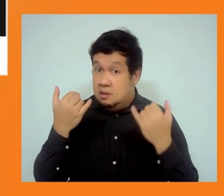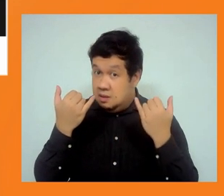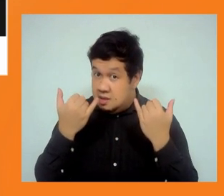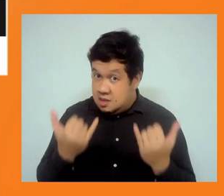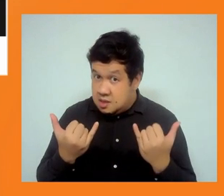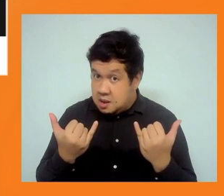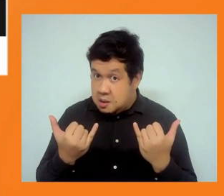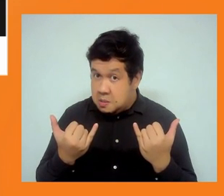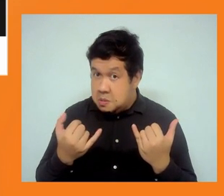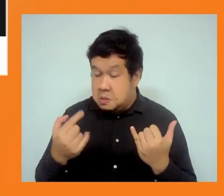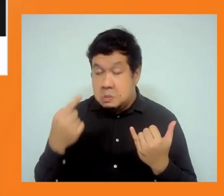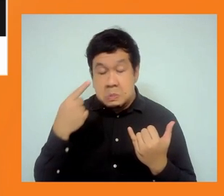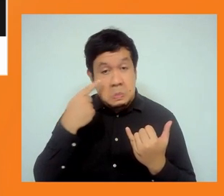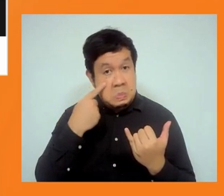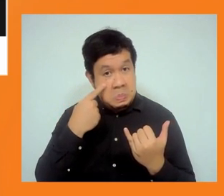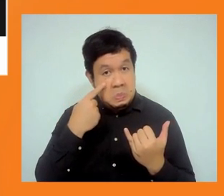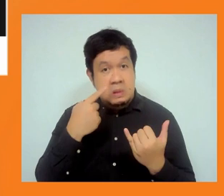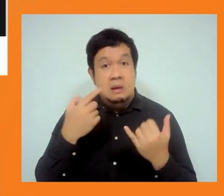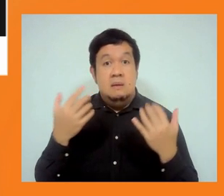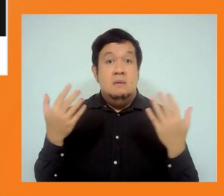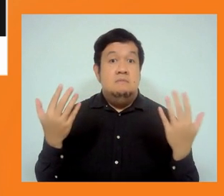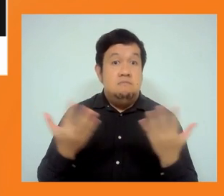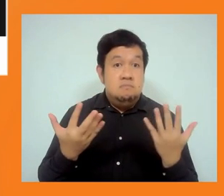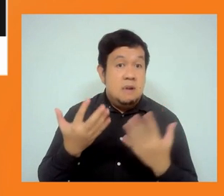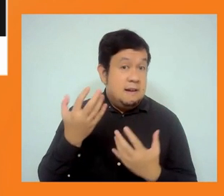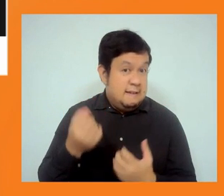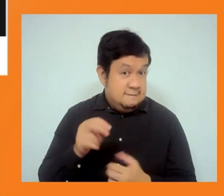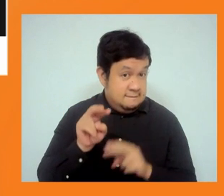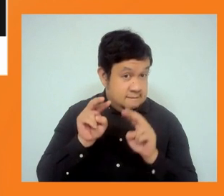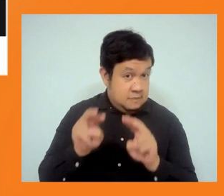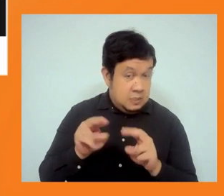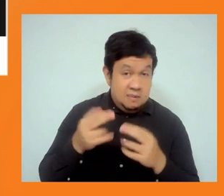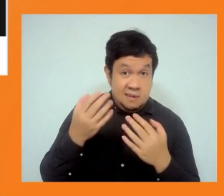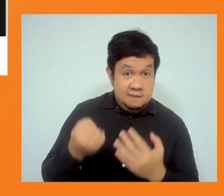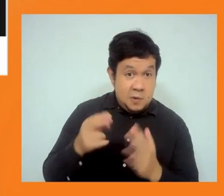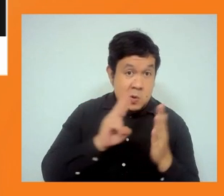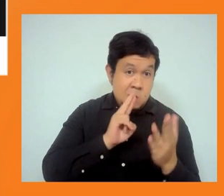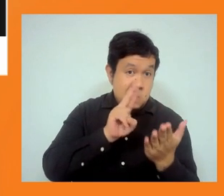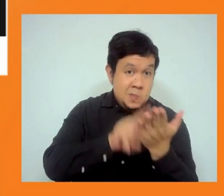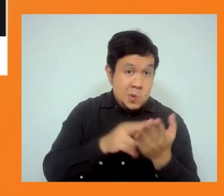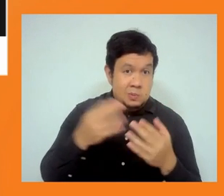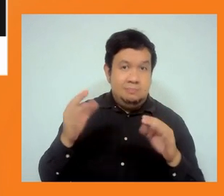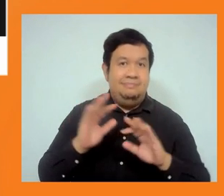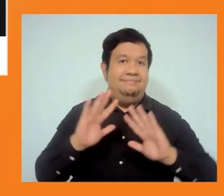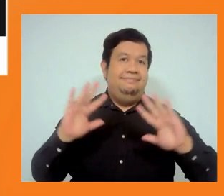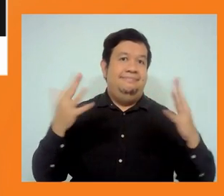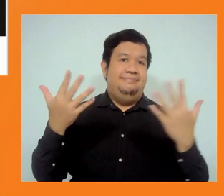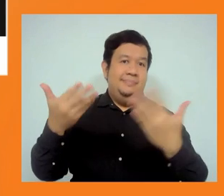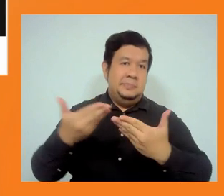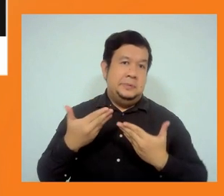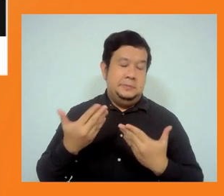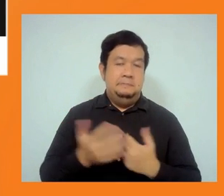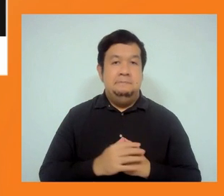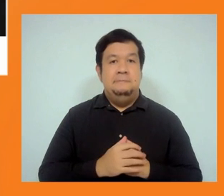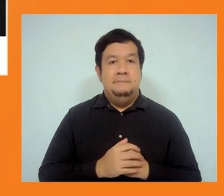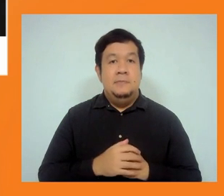procedures. It is also silent on other internationally recognized